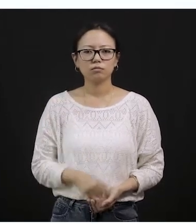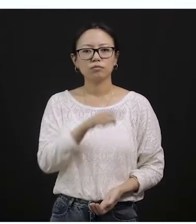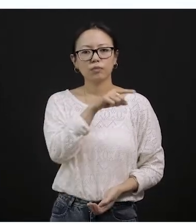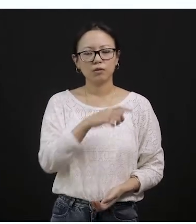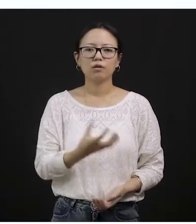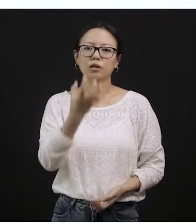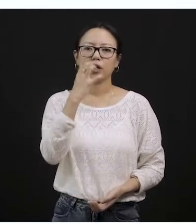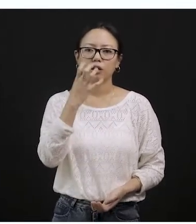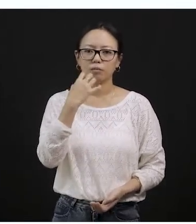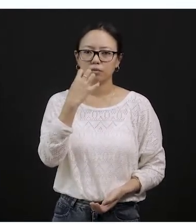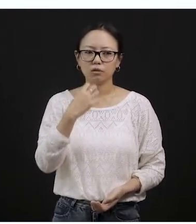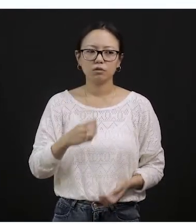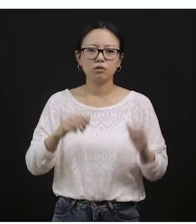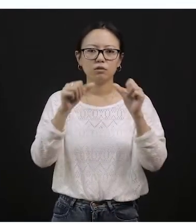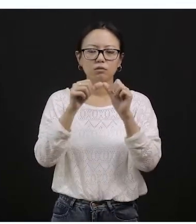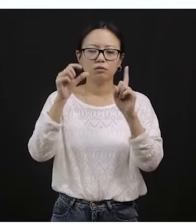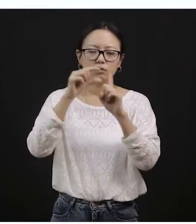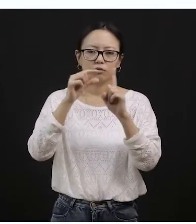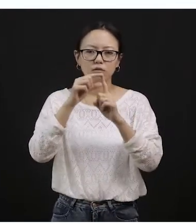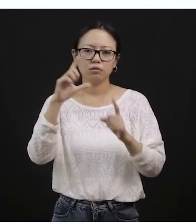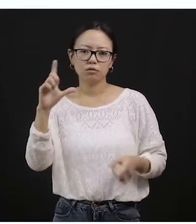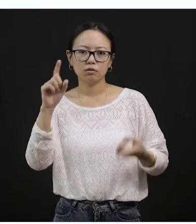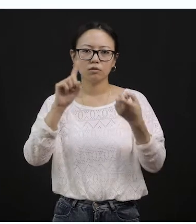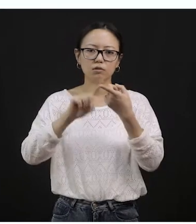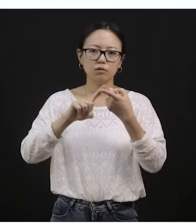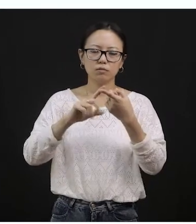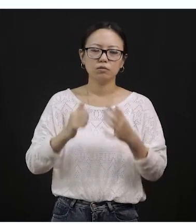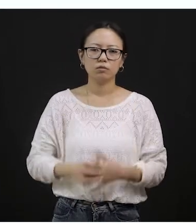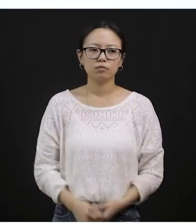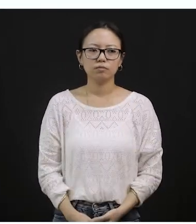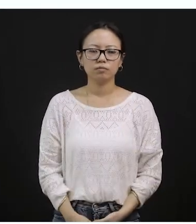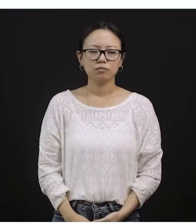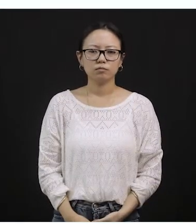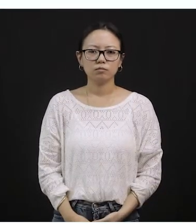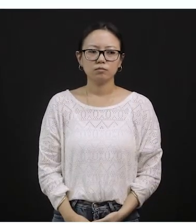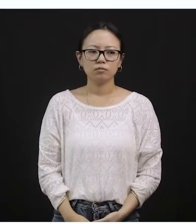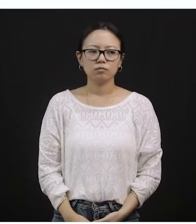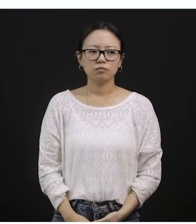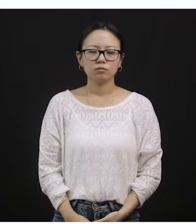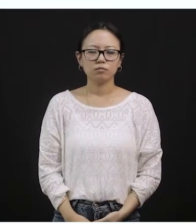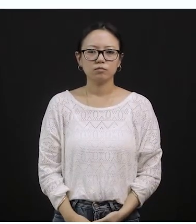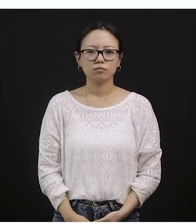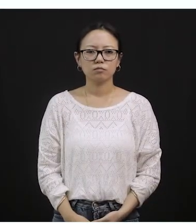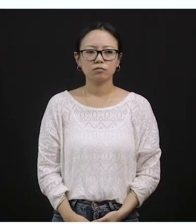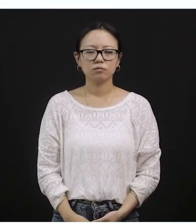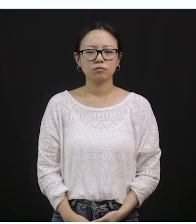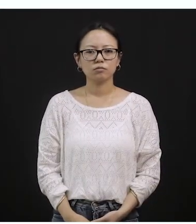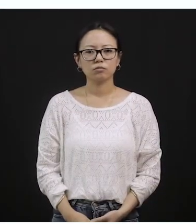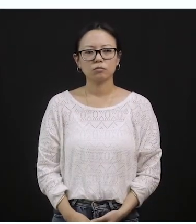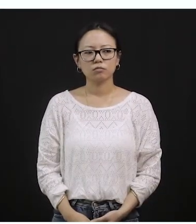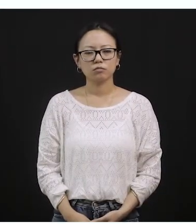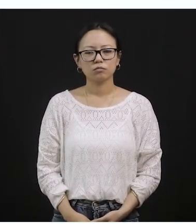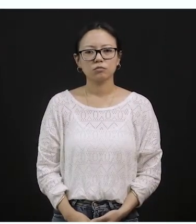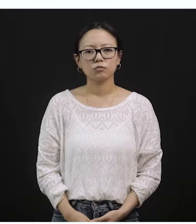April. A double P L E. April. Alright, okay? So that was all about,